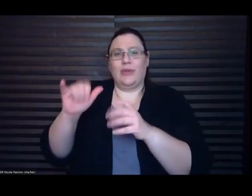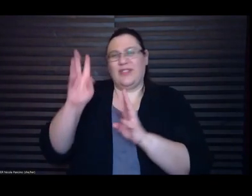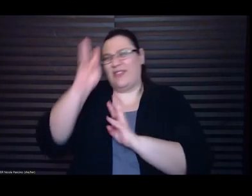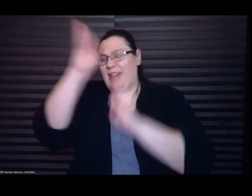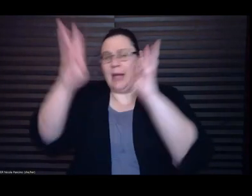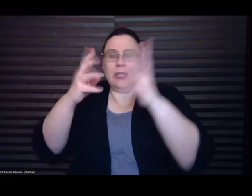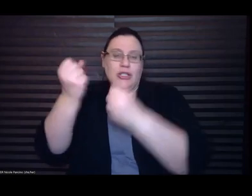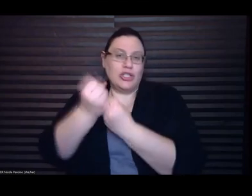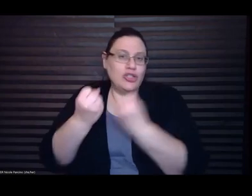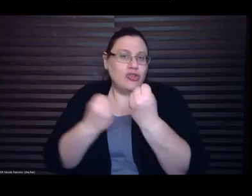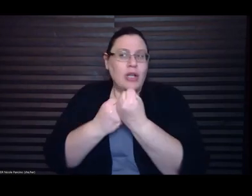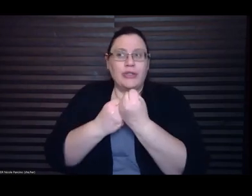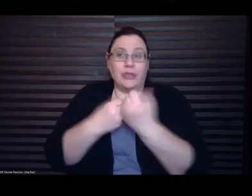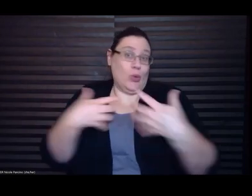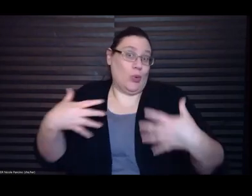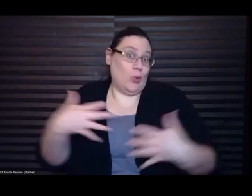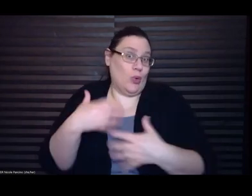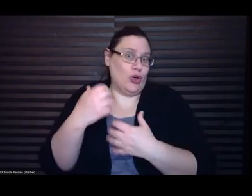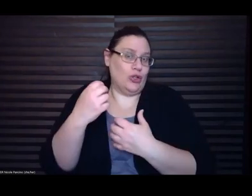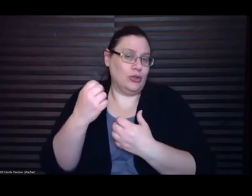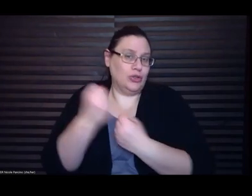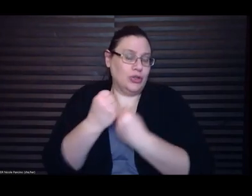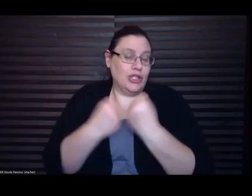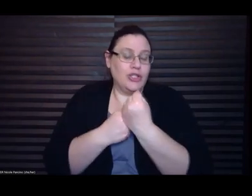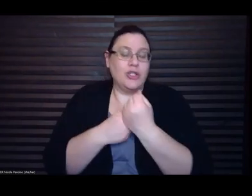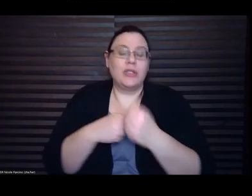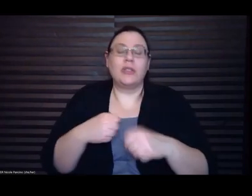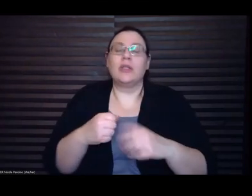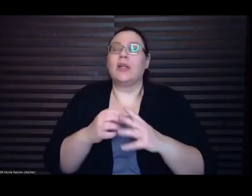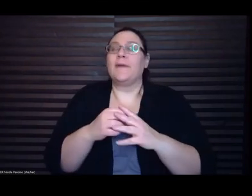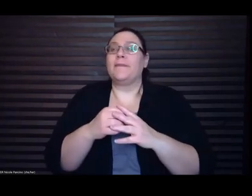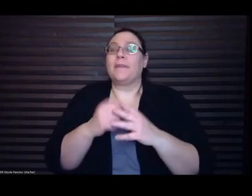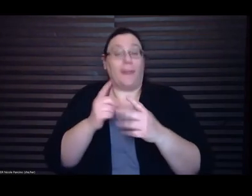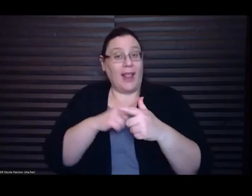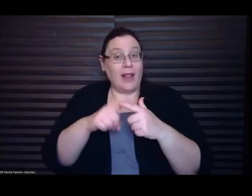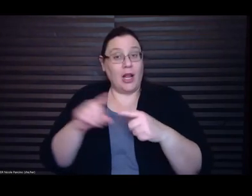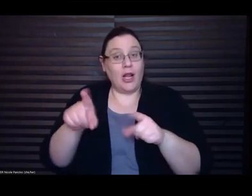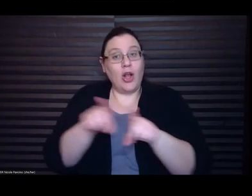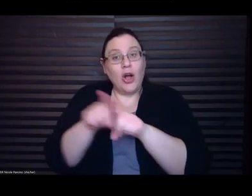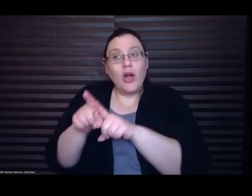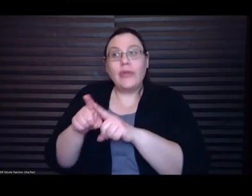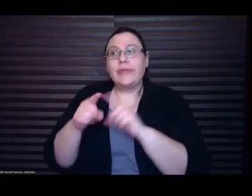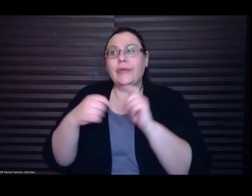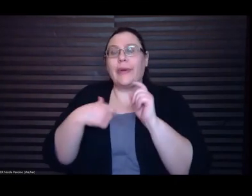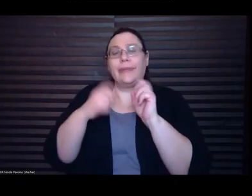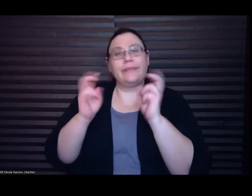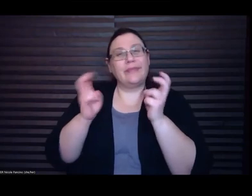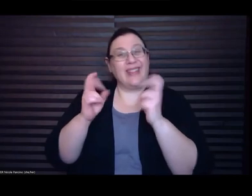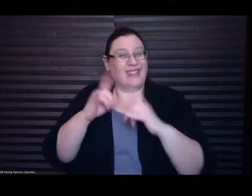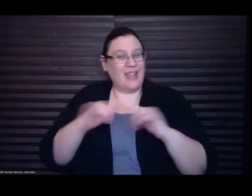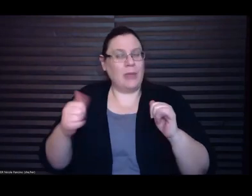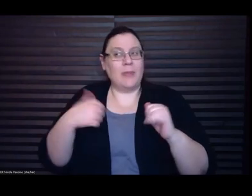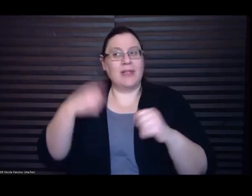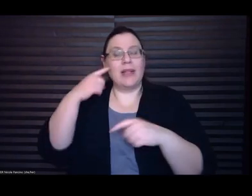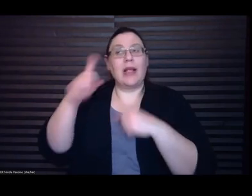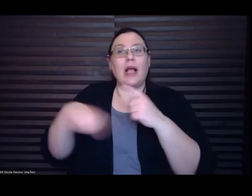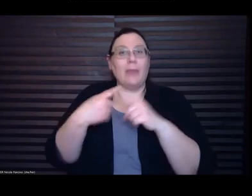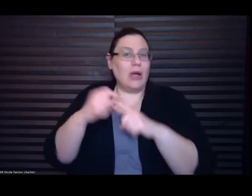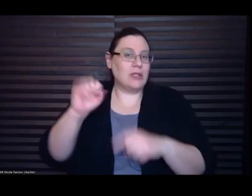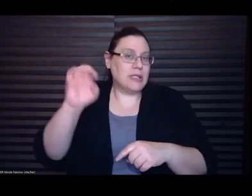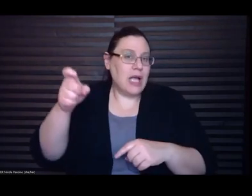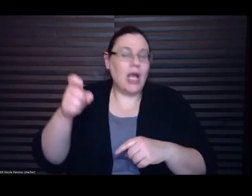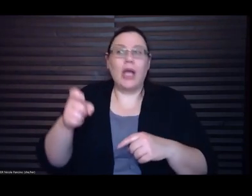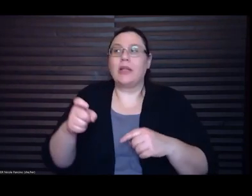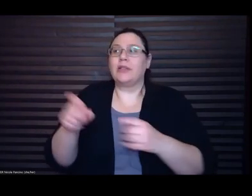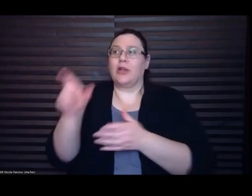and then also I was sort of on the same at the same time thinking a lot about sex and about the writing of sex and like kind of the role that that that